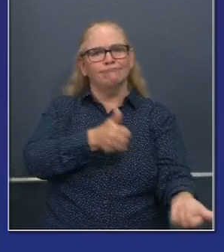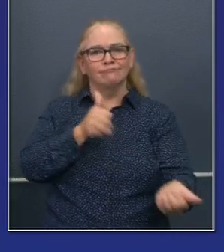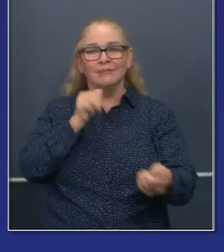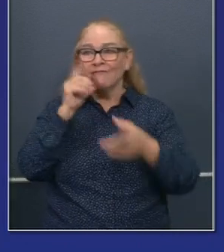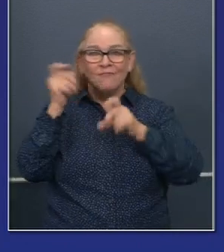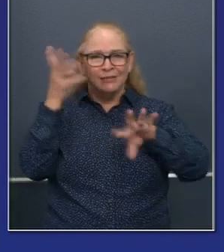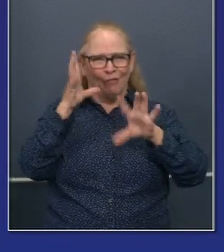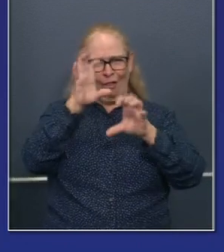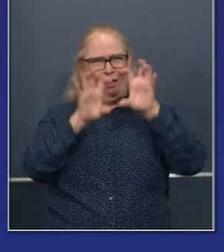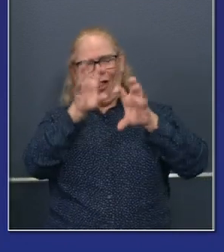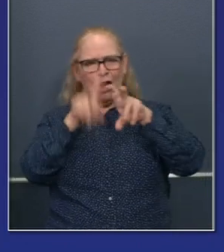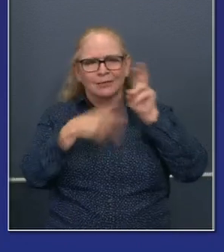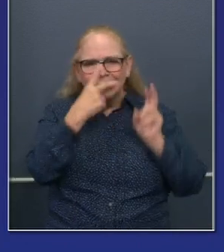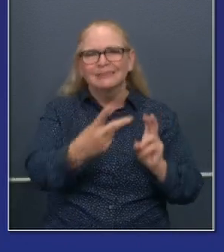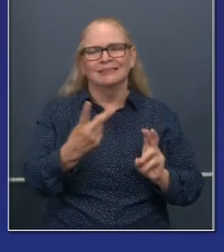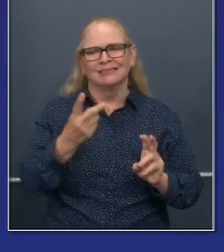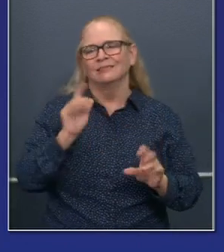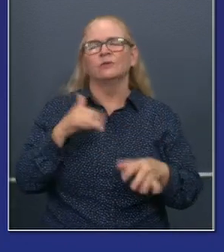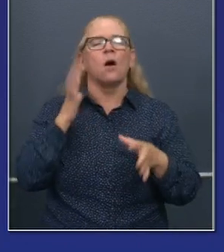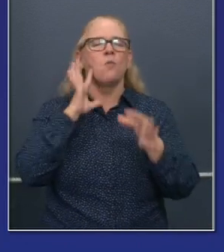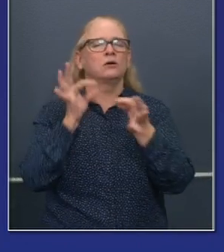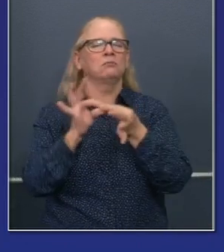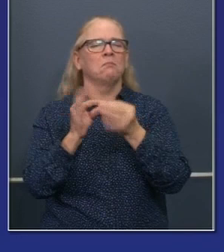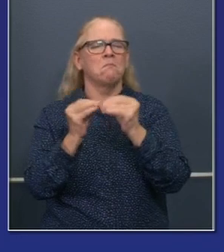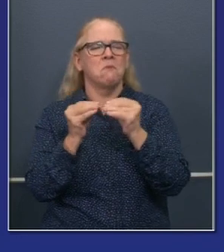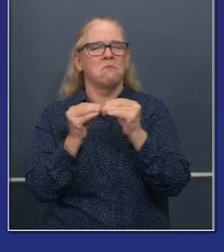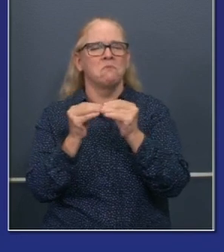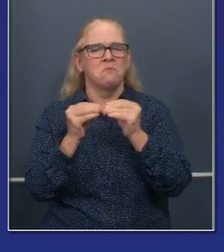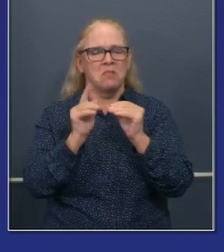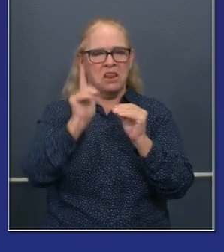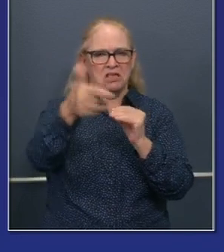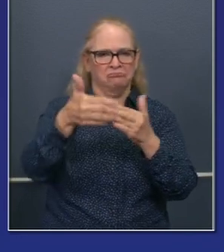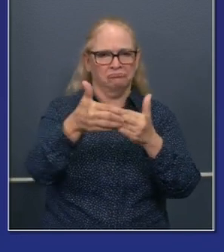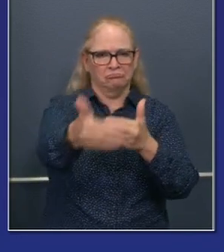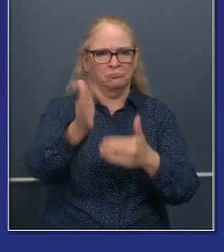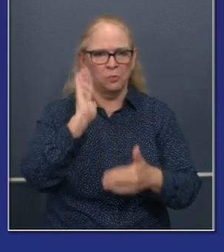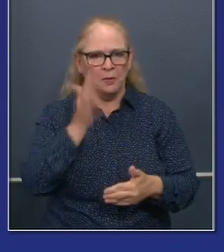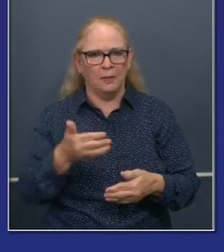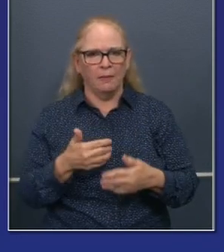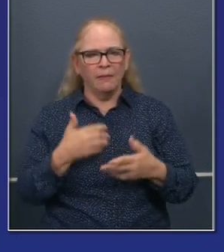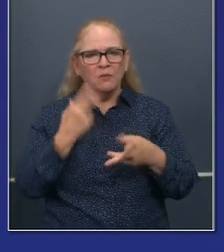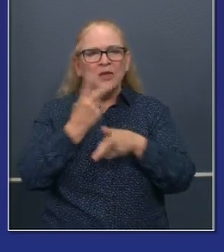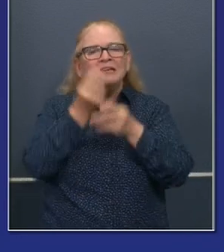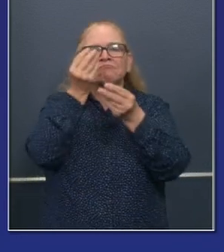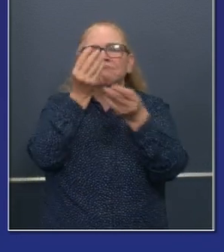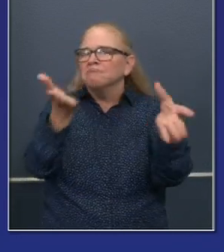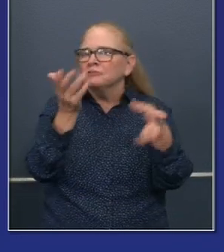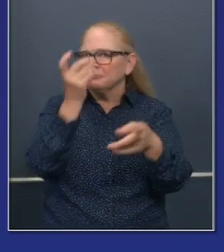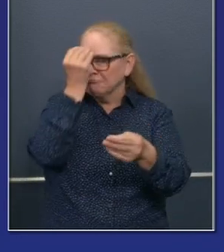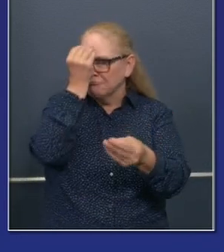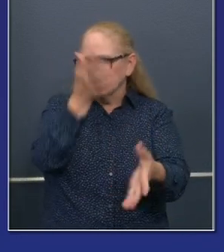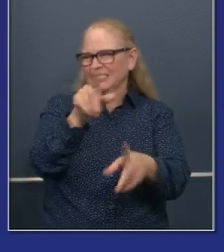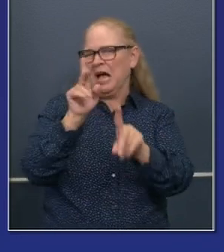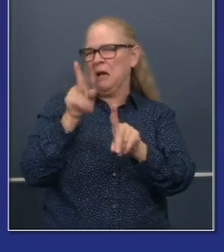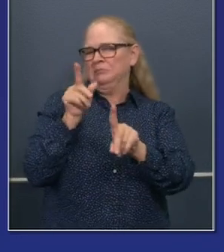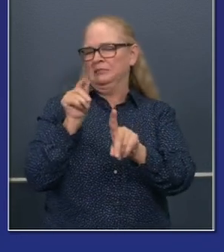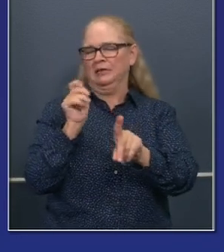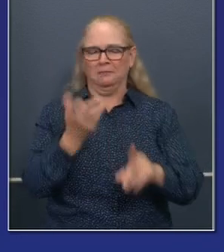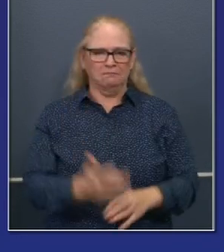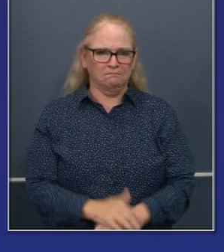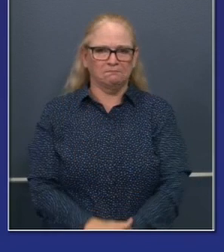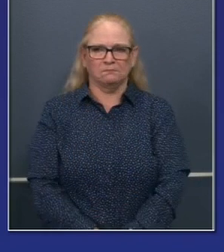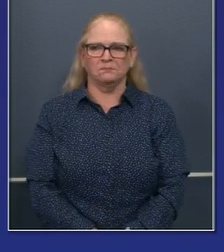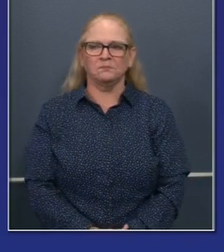details in that space later this week, but I wanted to just point them out here today, uh, as well as recognizing we're doing a lot more telework.